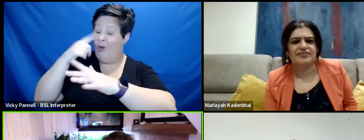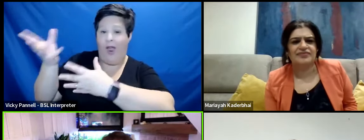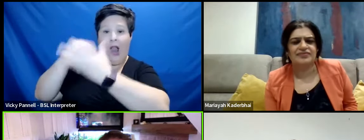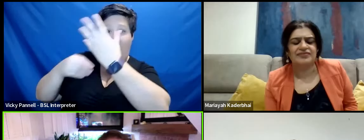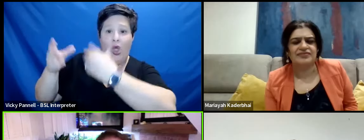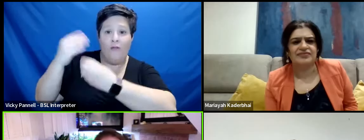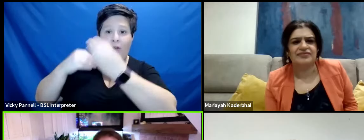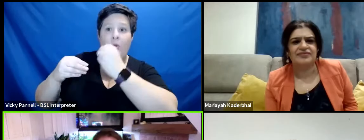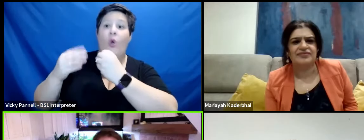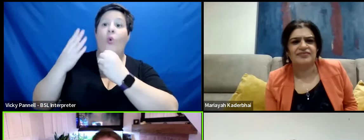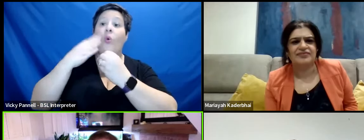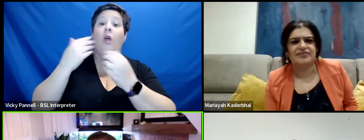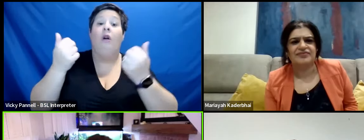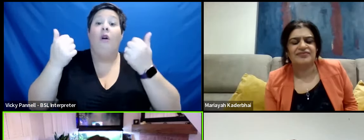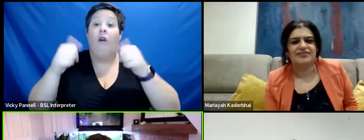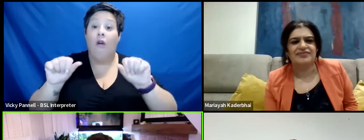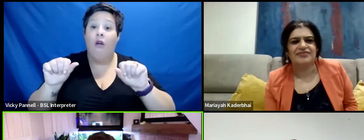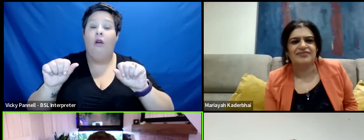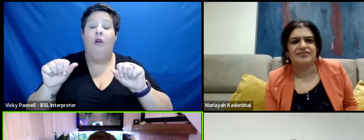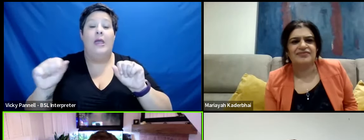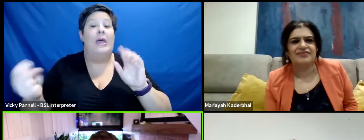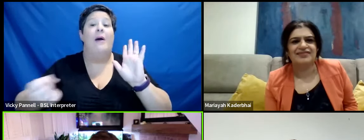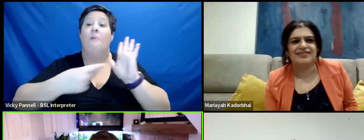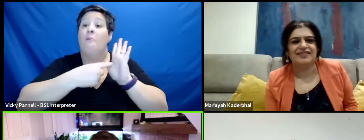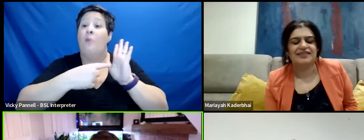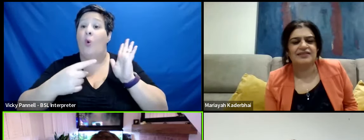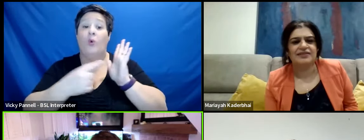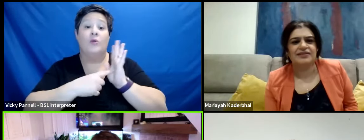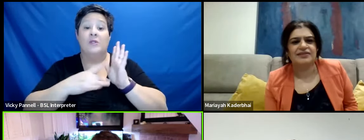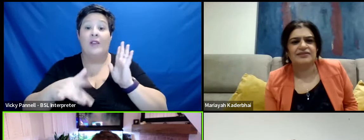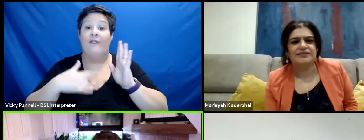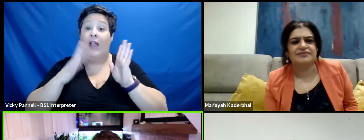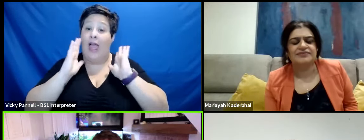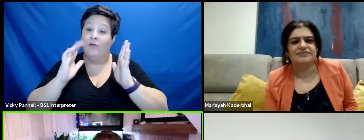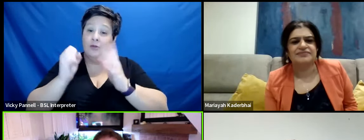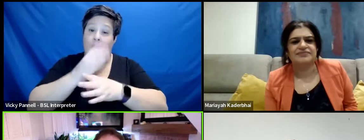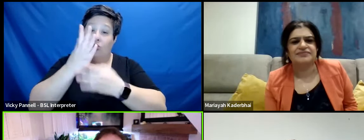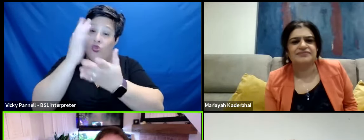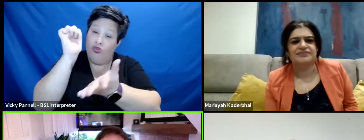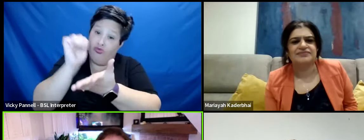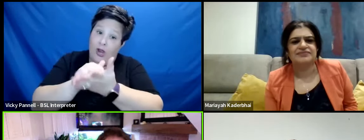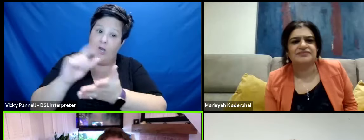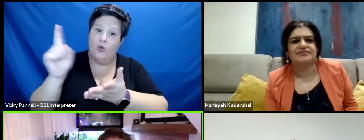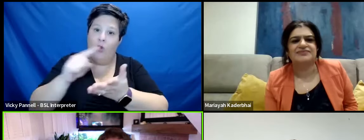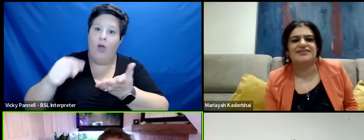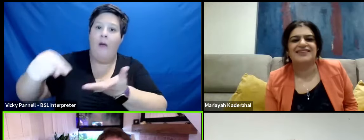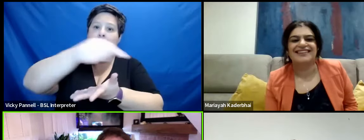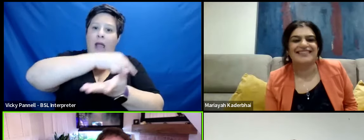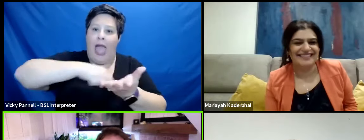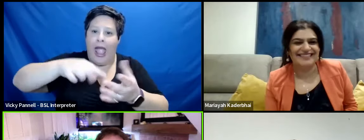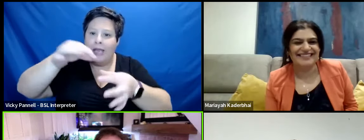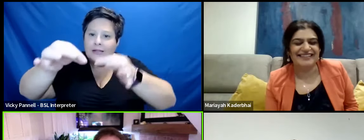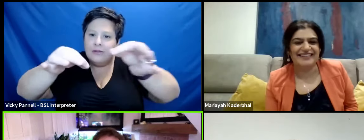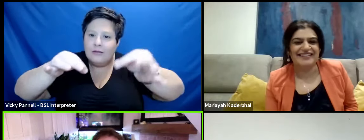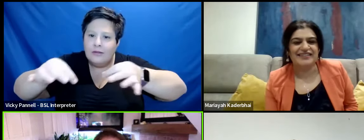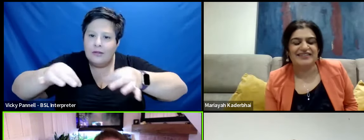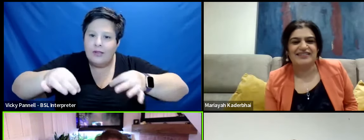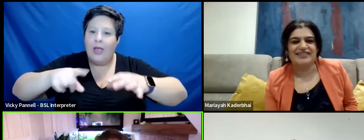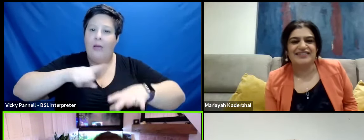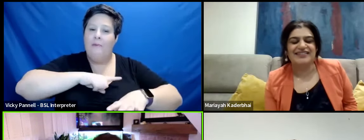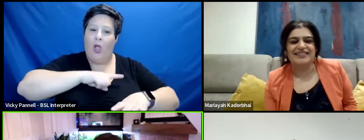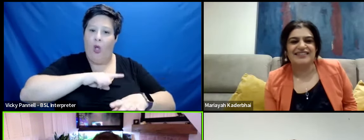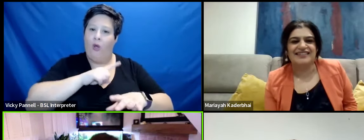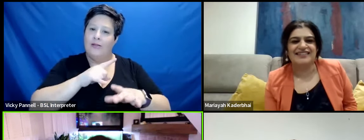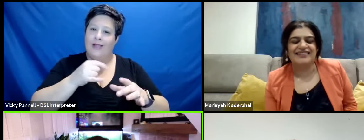then when it comes to it, one of the most important things that I felt we had to get right was, was the plate nut for the chef. Because it's like,